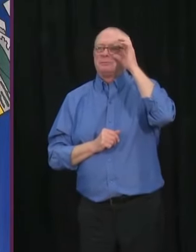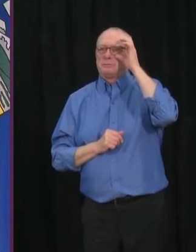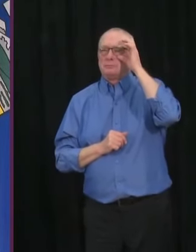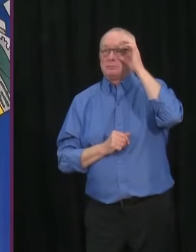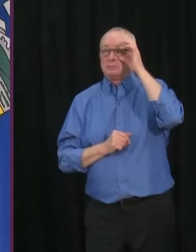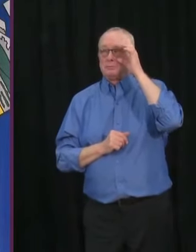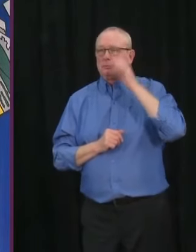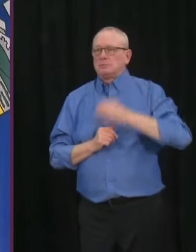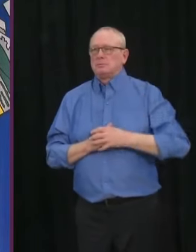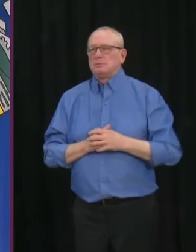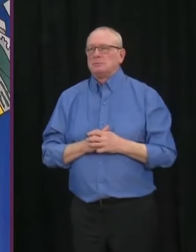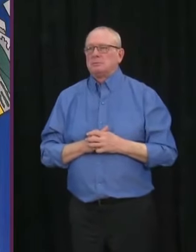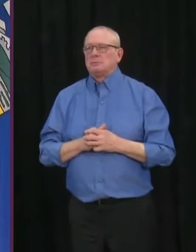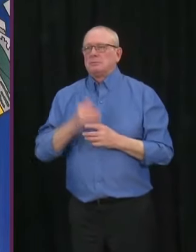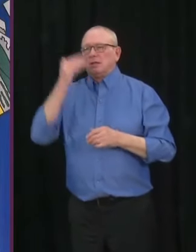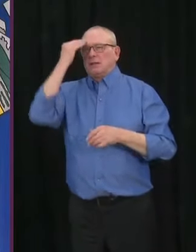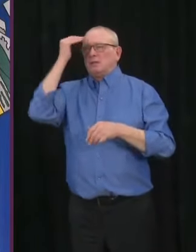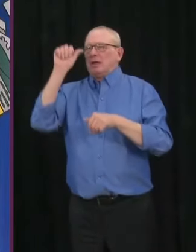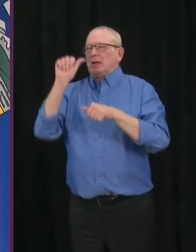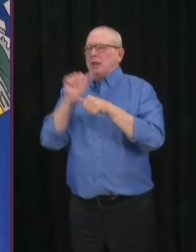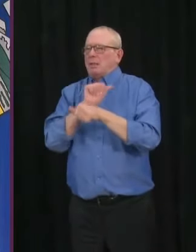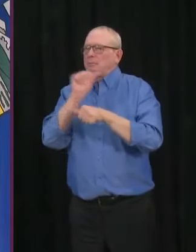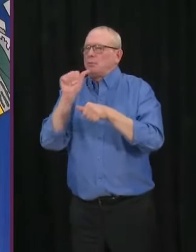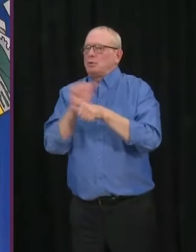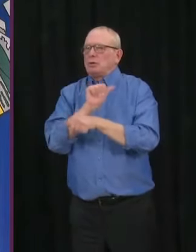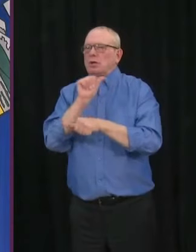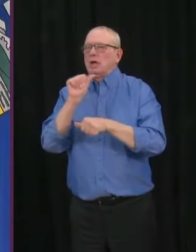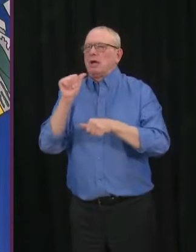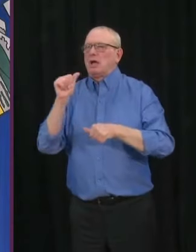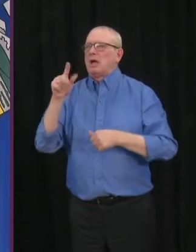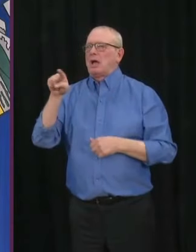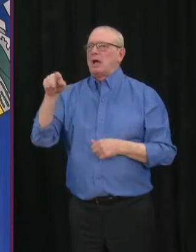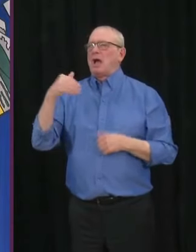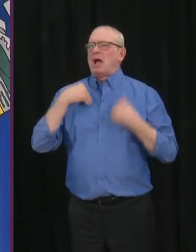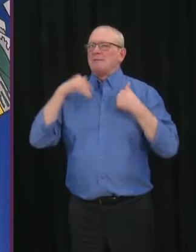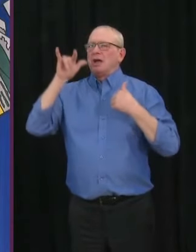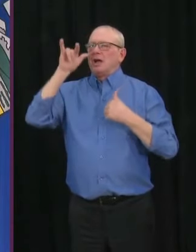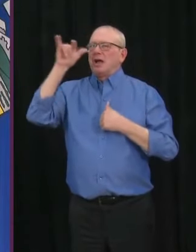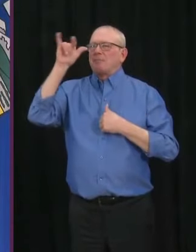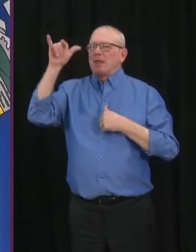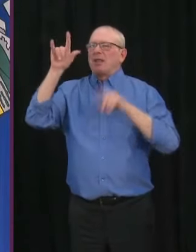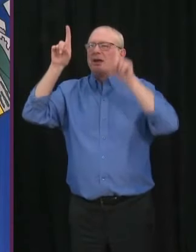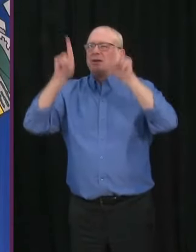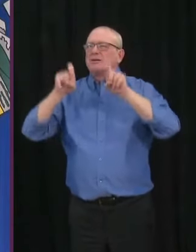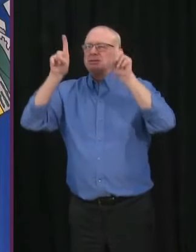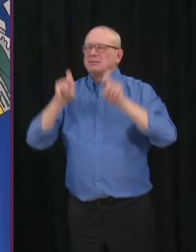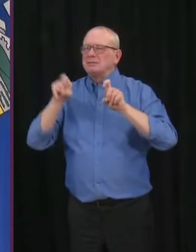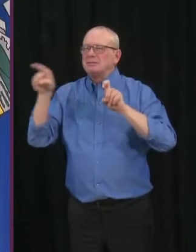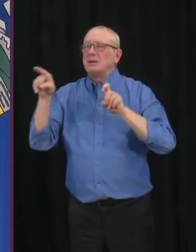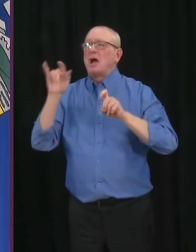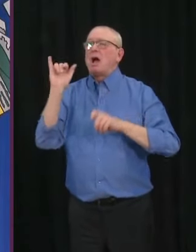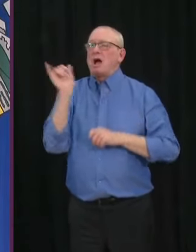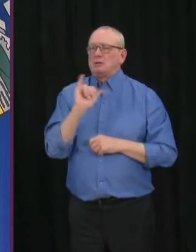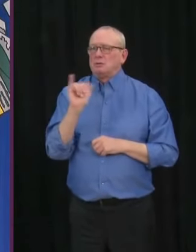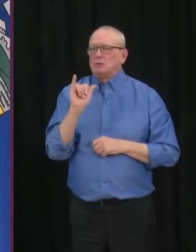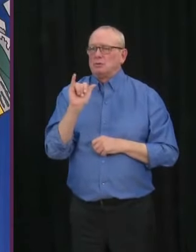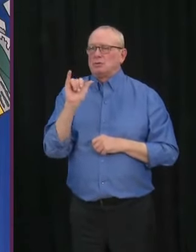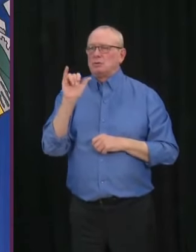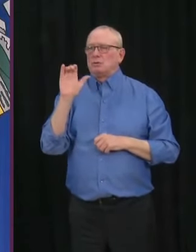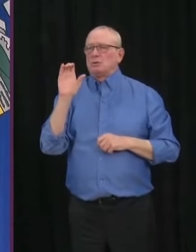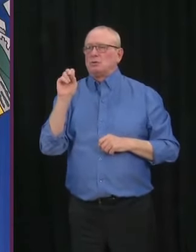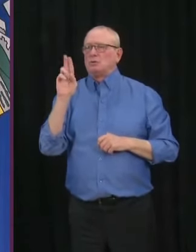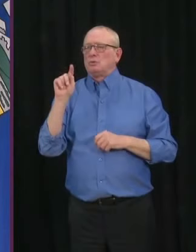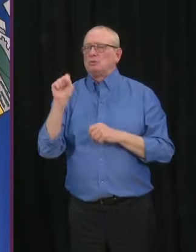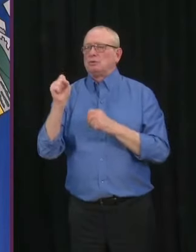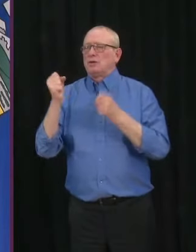here in Alberta at the Calgary International Airport, as well as the land border crossing at Cootes. And for those who sign